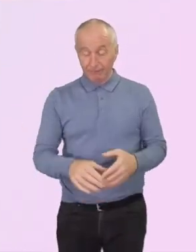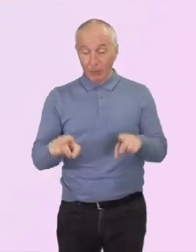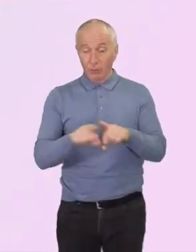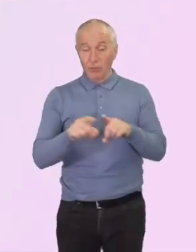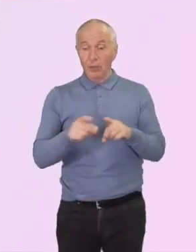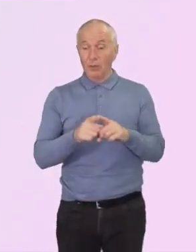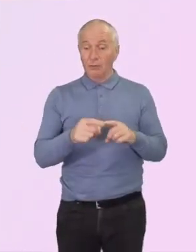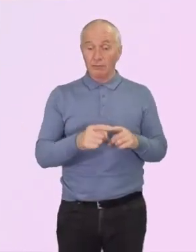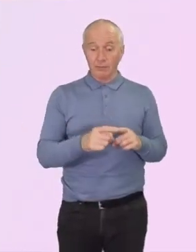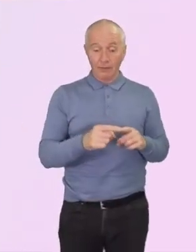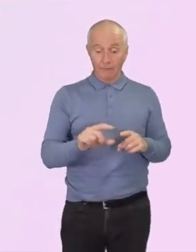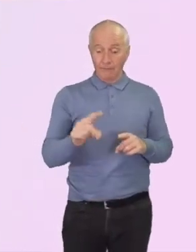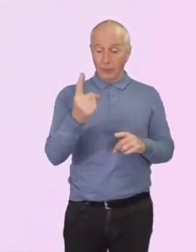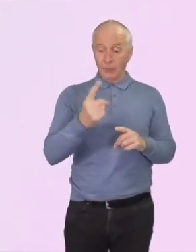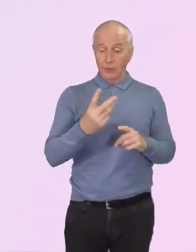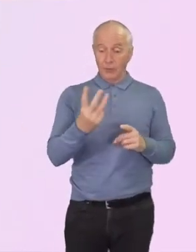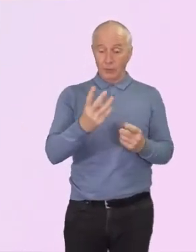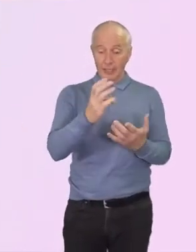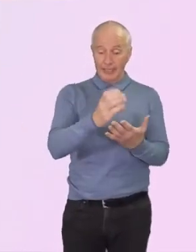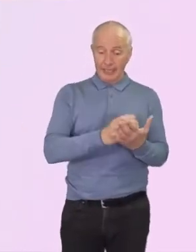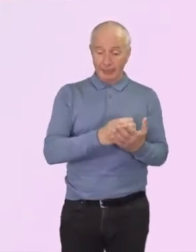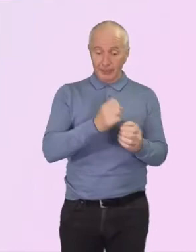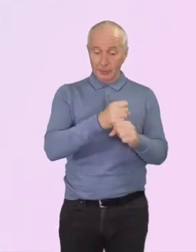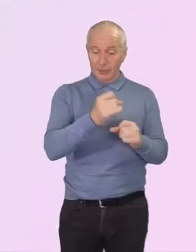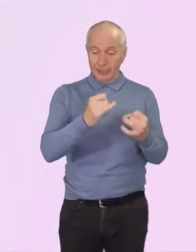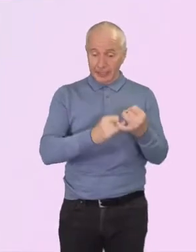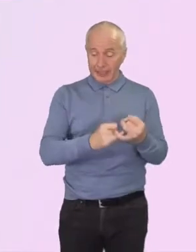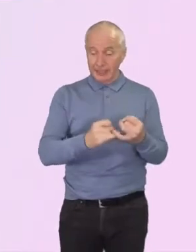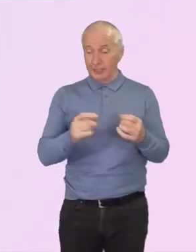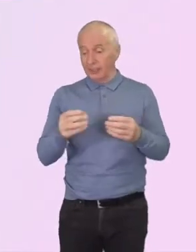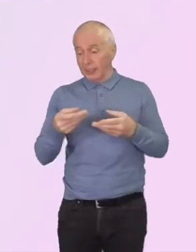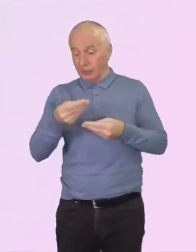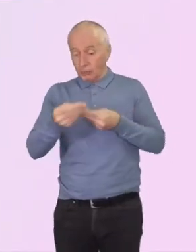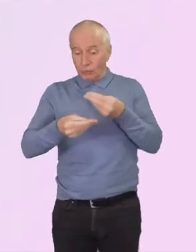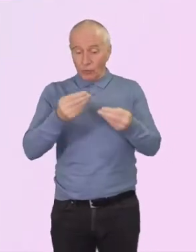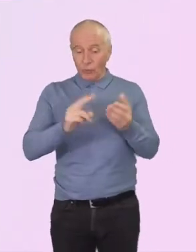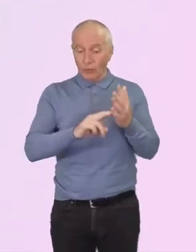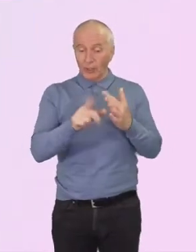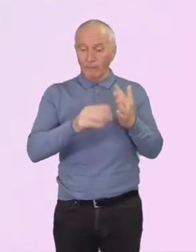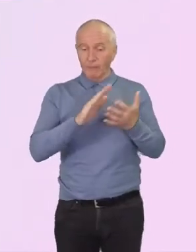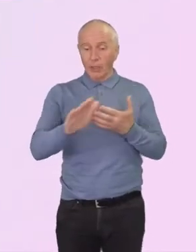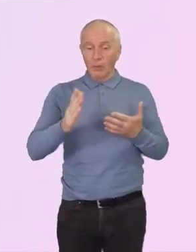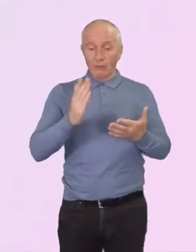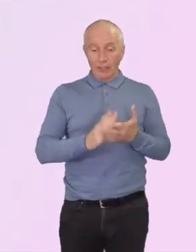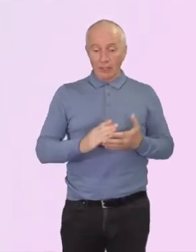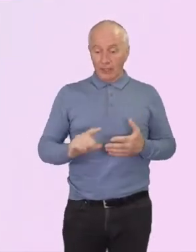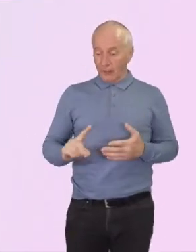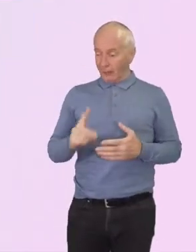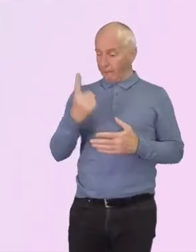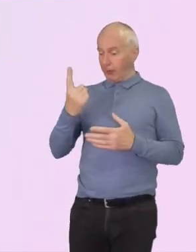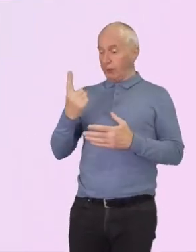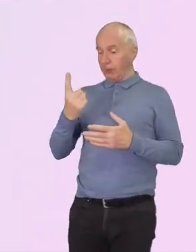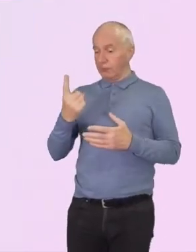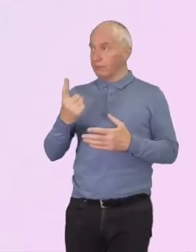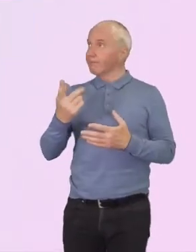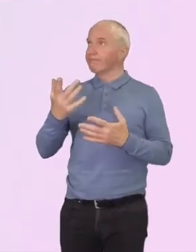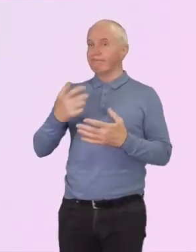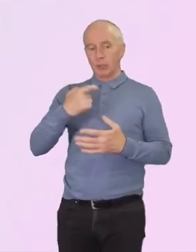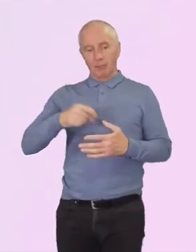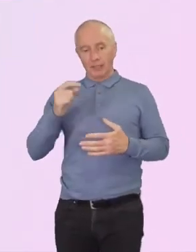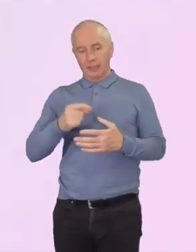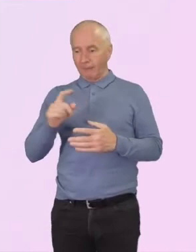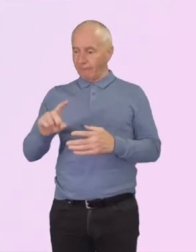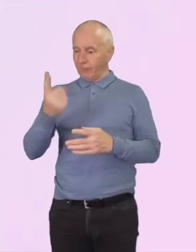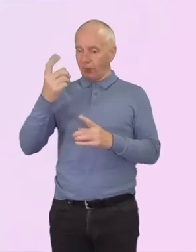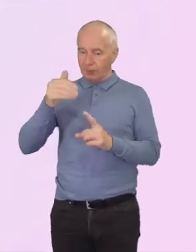of Noah, which reminds us that our creator hadn't shelled humanity's first commission, even as he was laying the groundwork